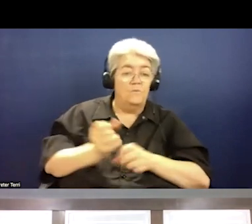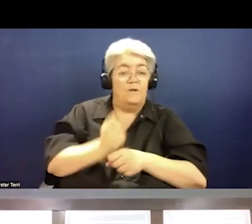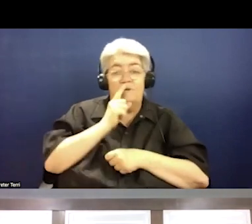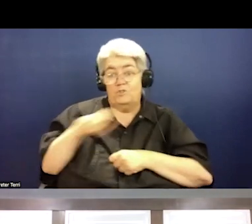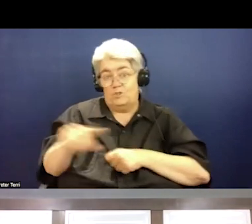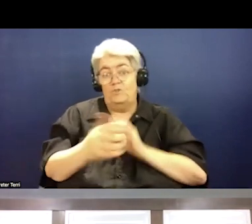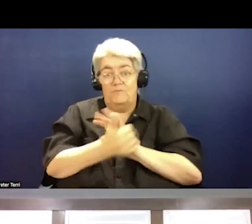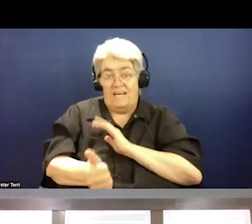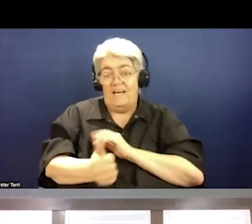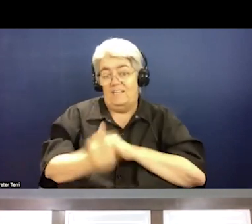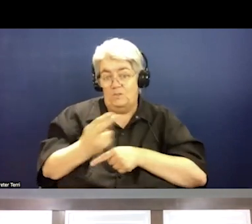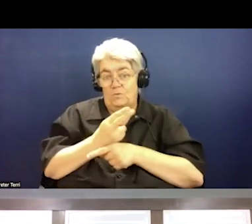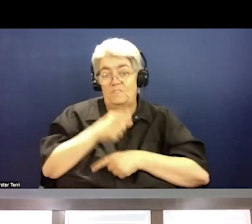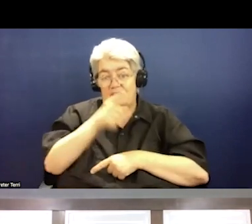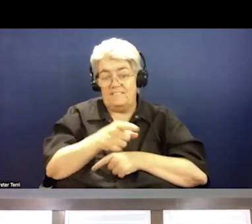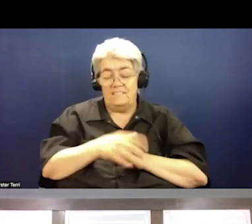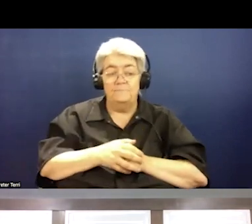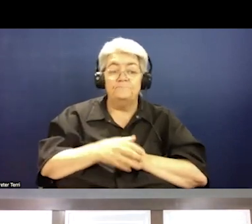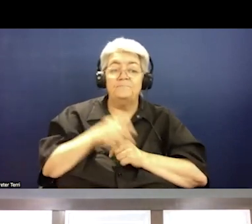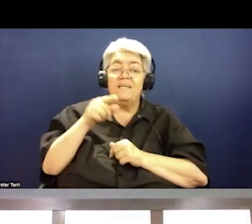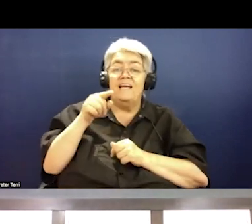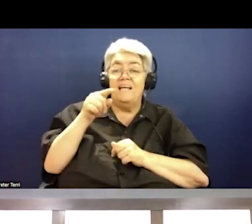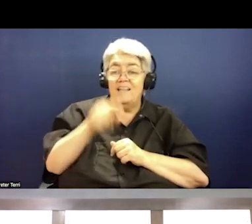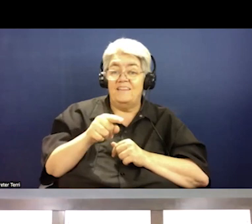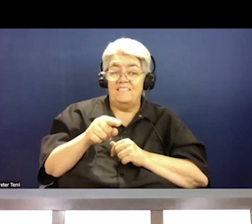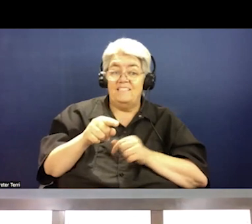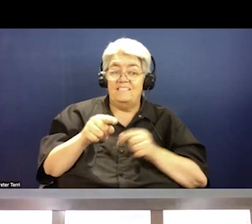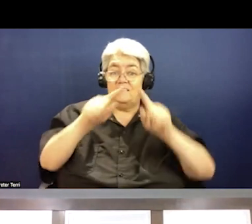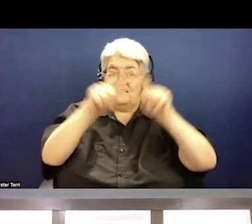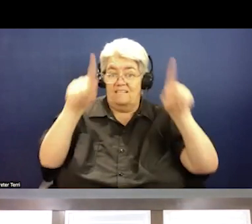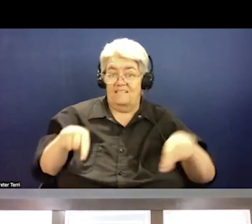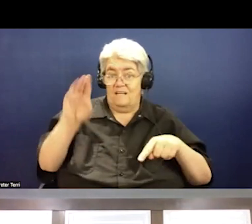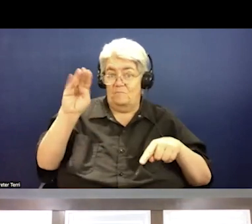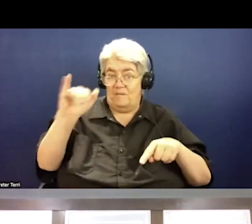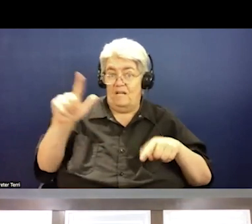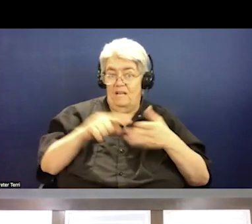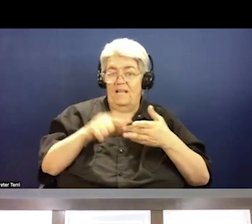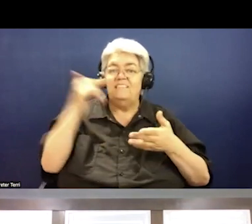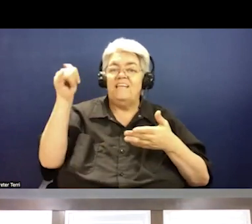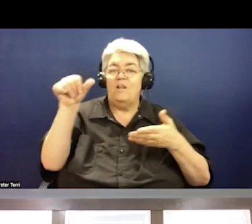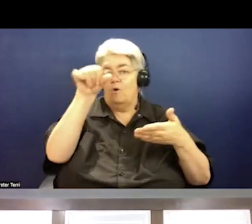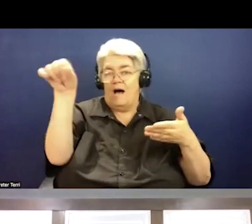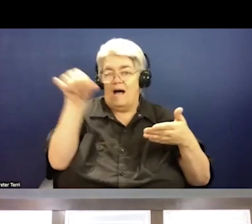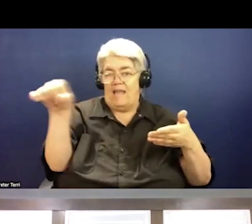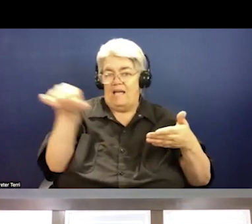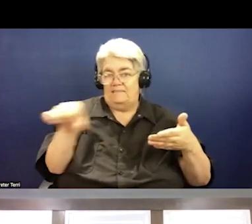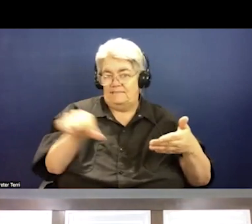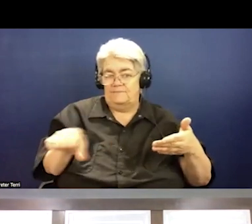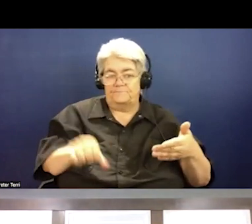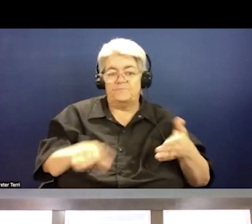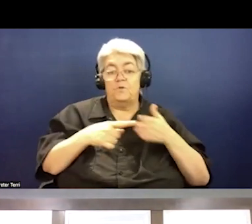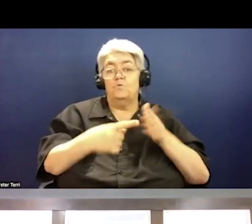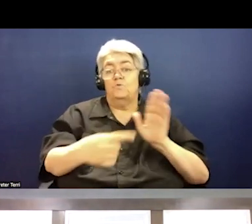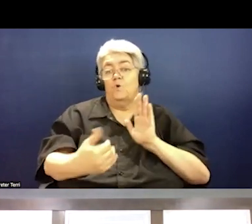use it. Um, the bill has some yellow highlights in it, which are helpful to identify any of the new